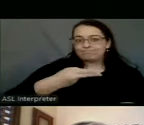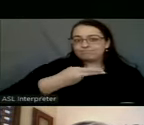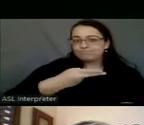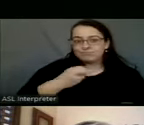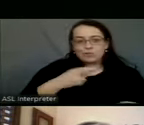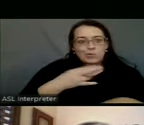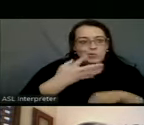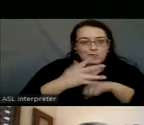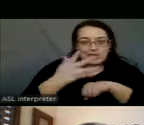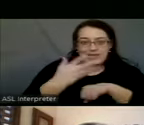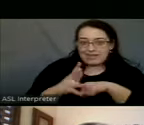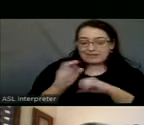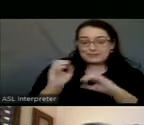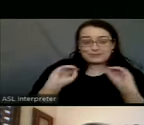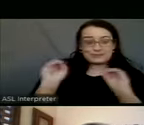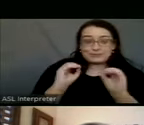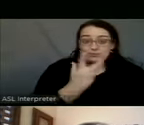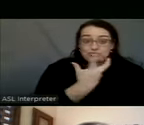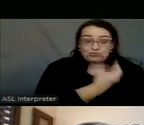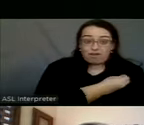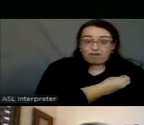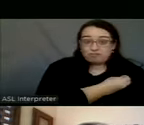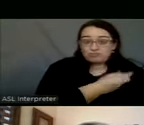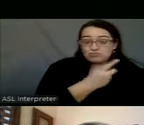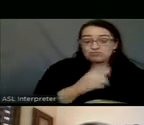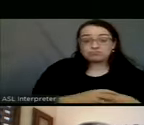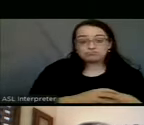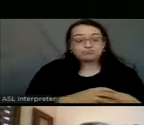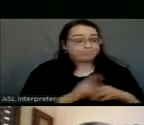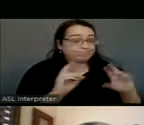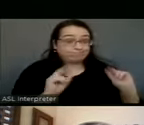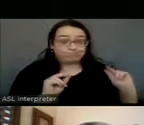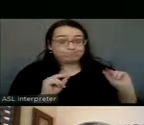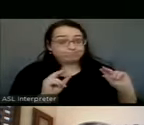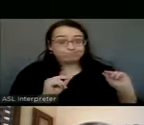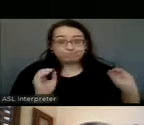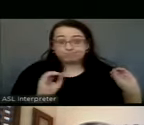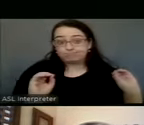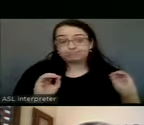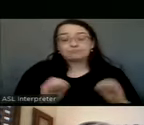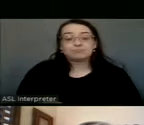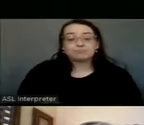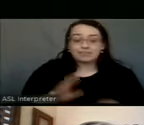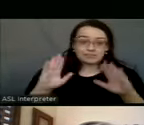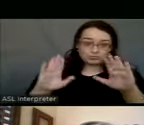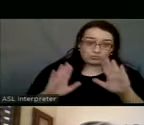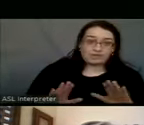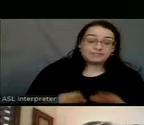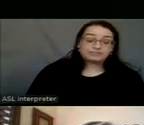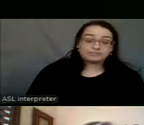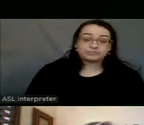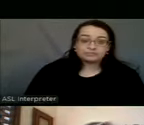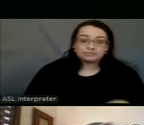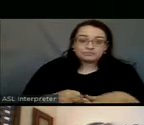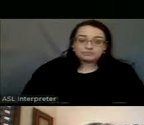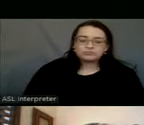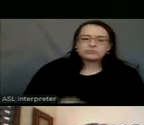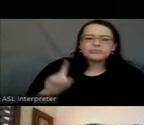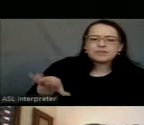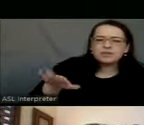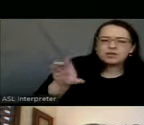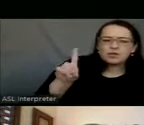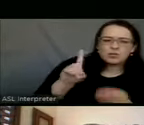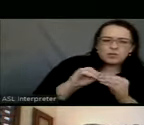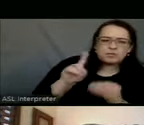or waste any vaccines that we've been sent. No. That's great. One more